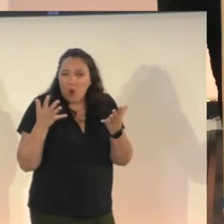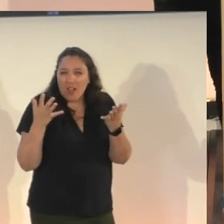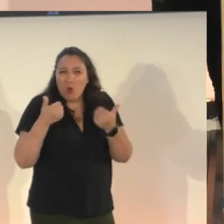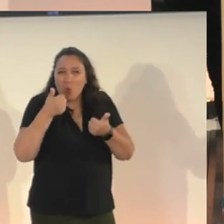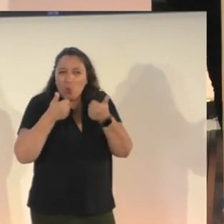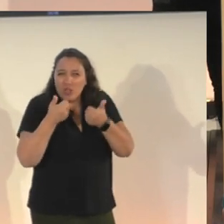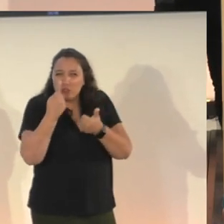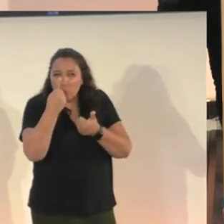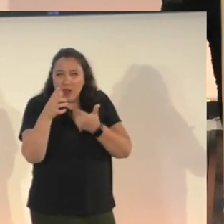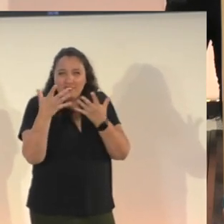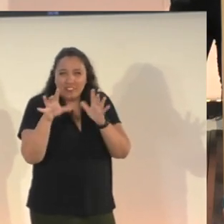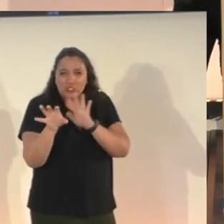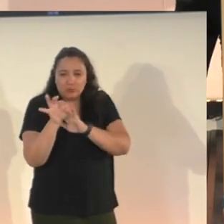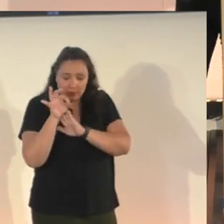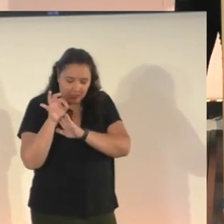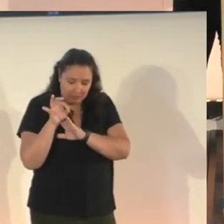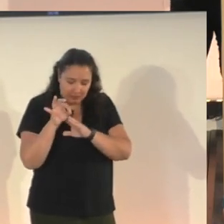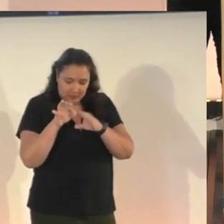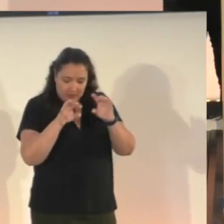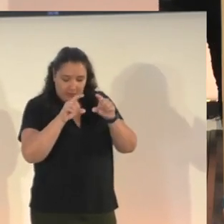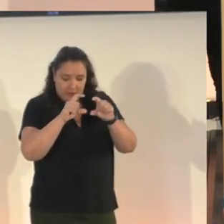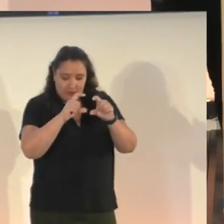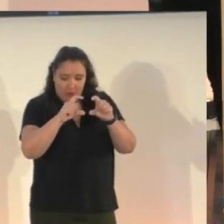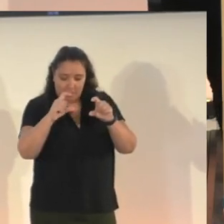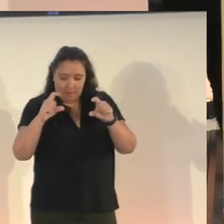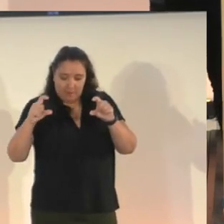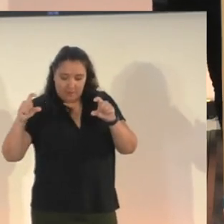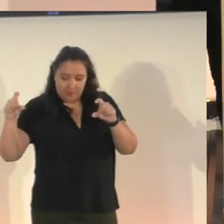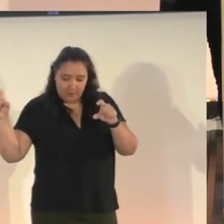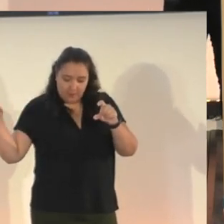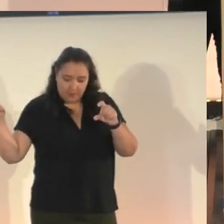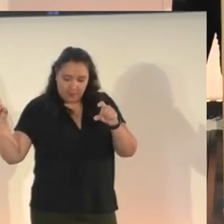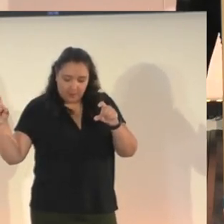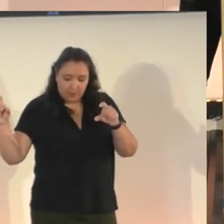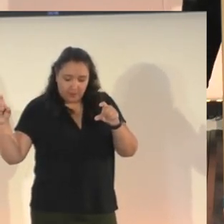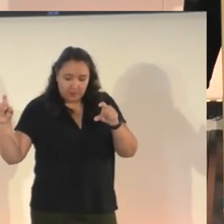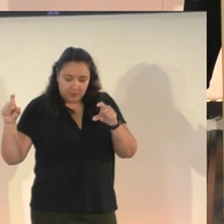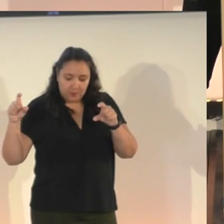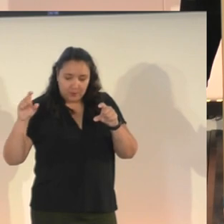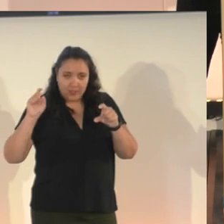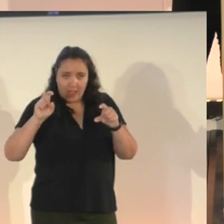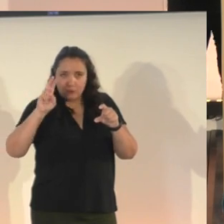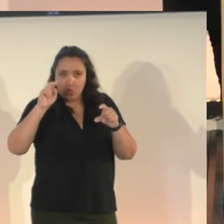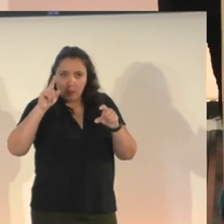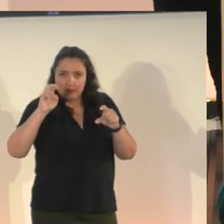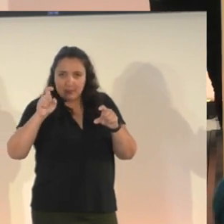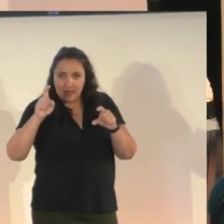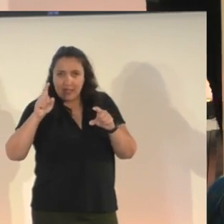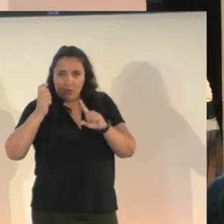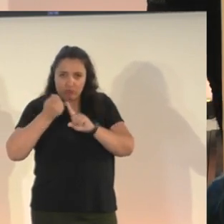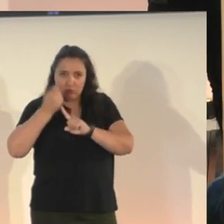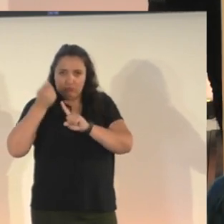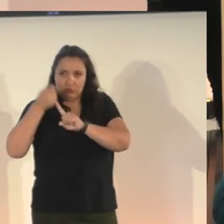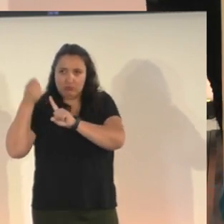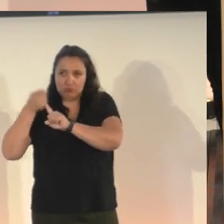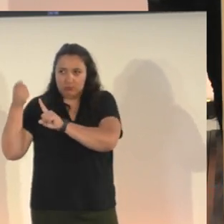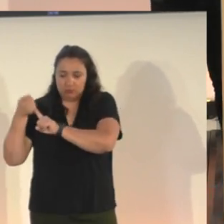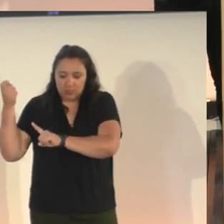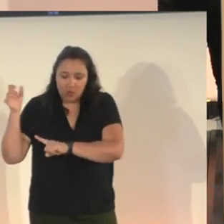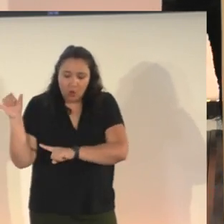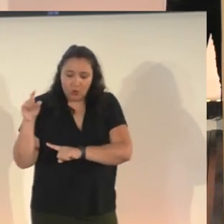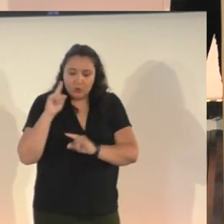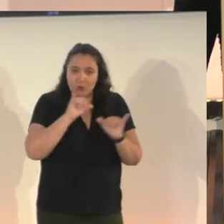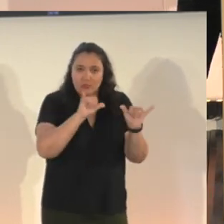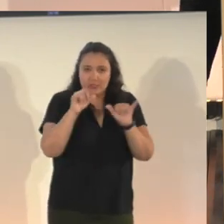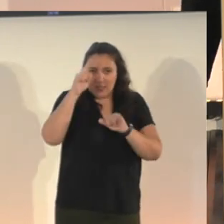currently selected and having that all update dynamically. We also did that for things like the backpack